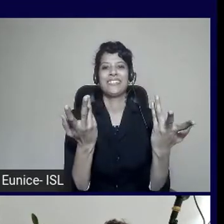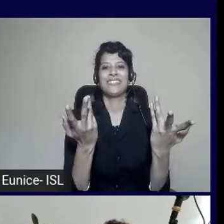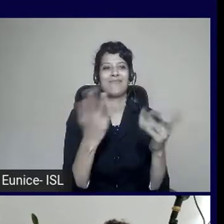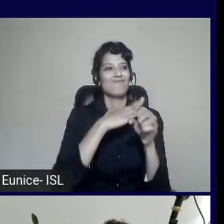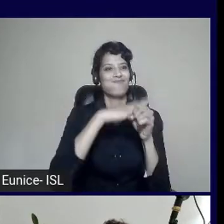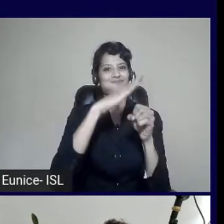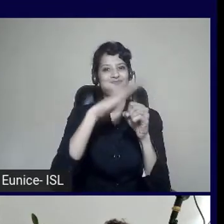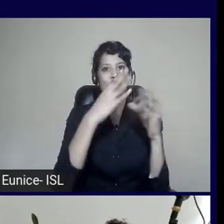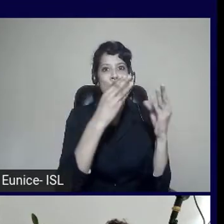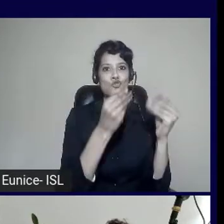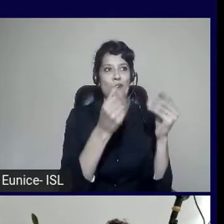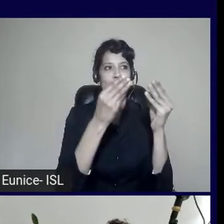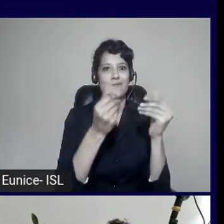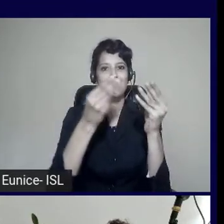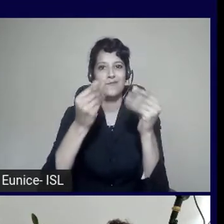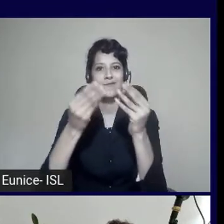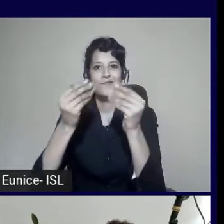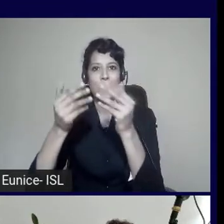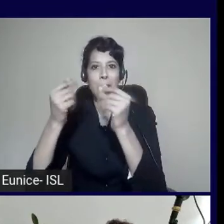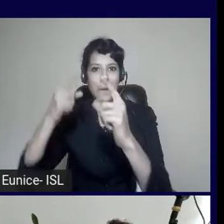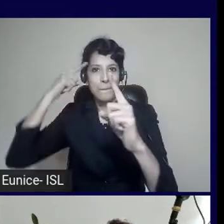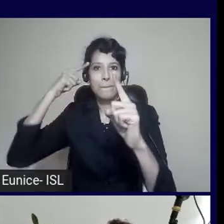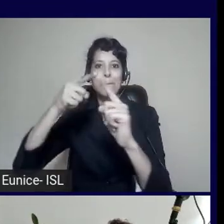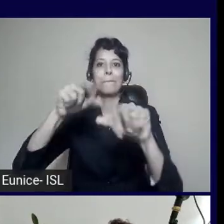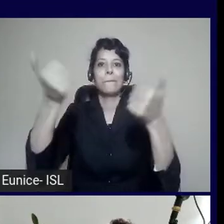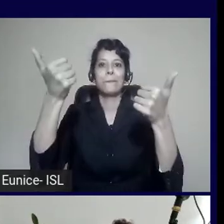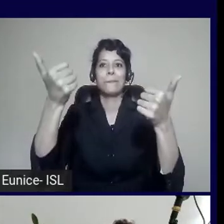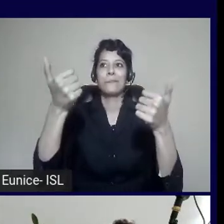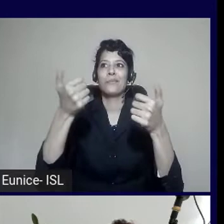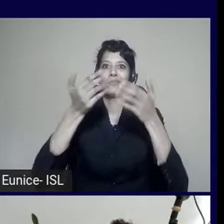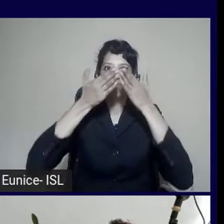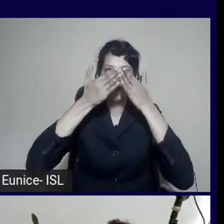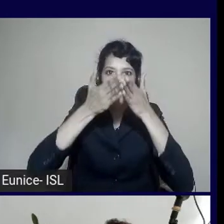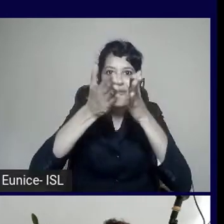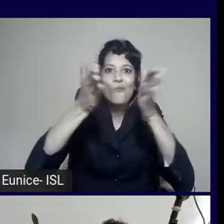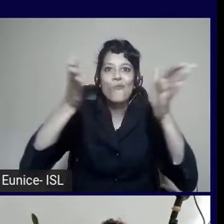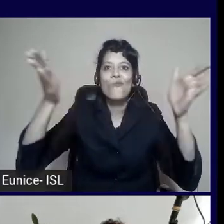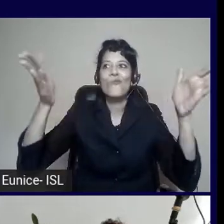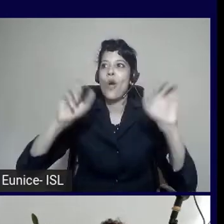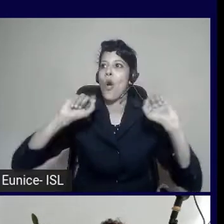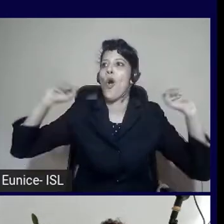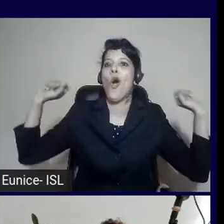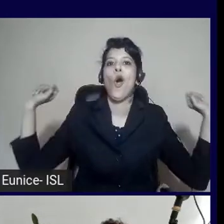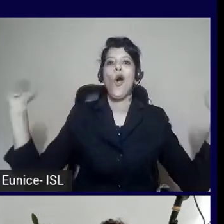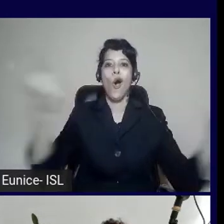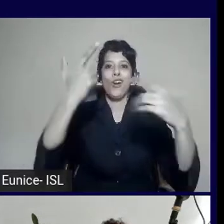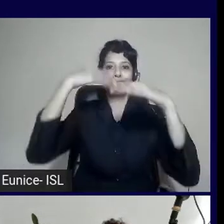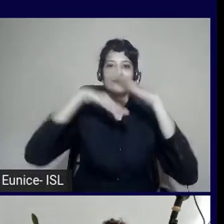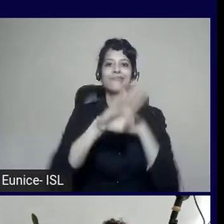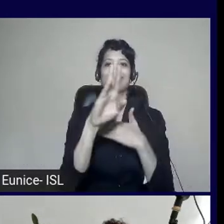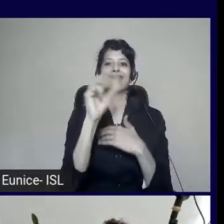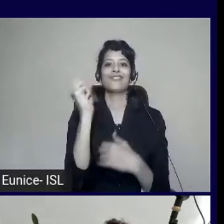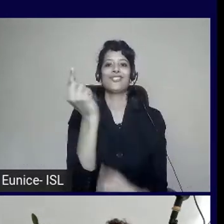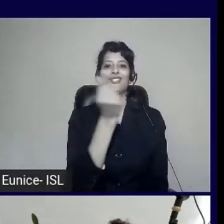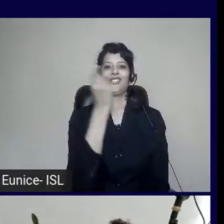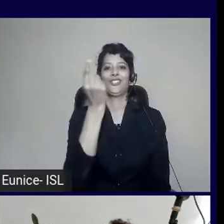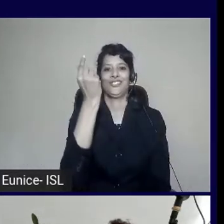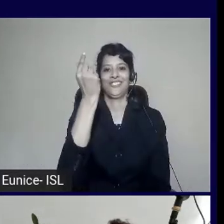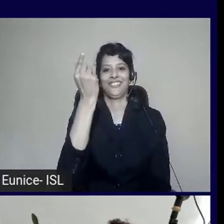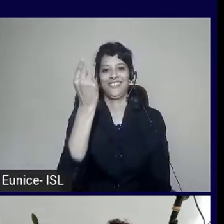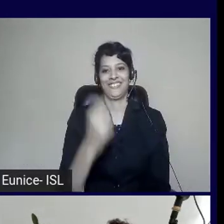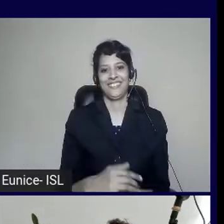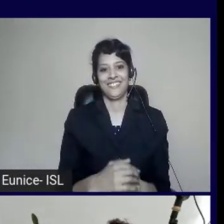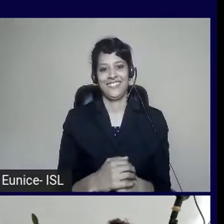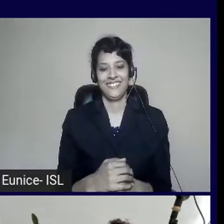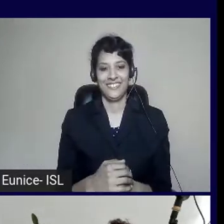And we do that with tools. So I'm going to equip you with using open source tools to be able to do this. And I get a